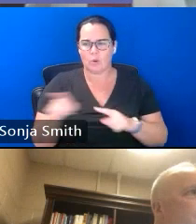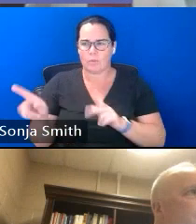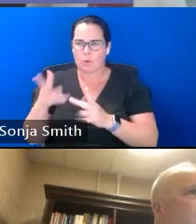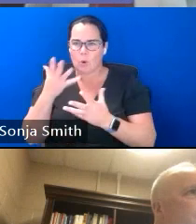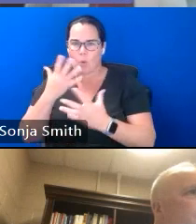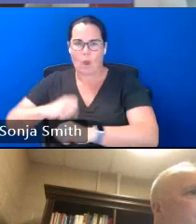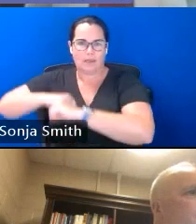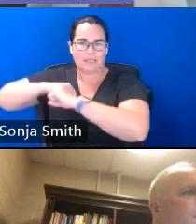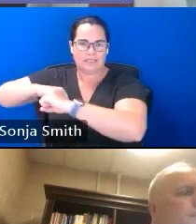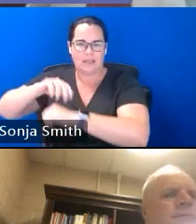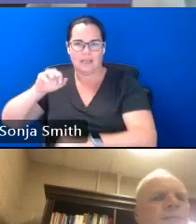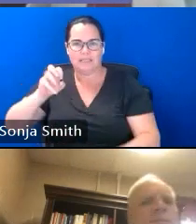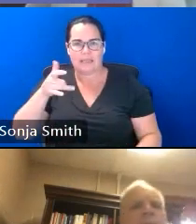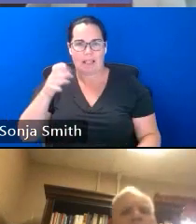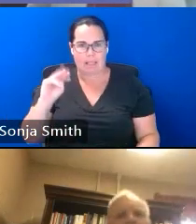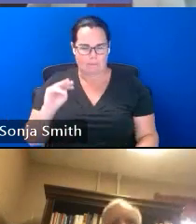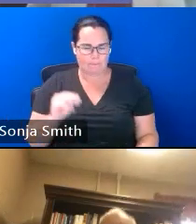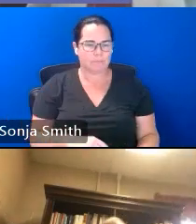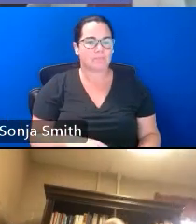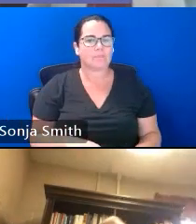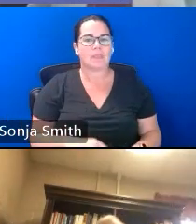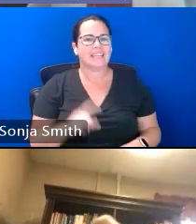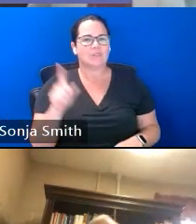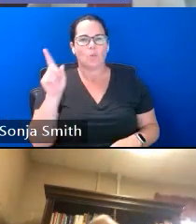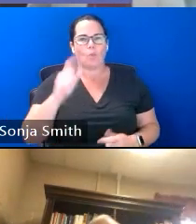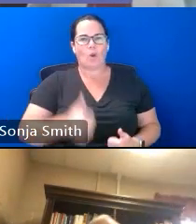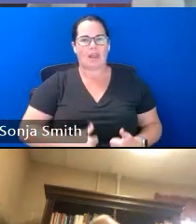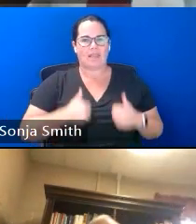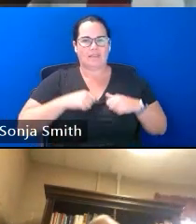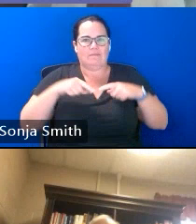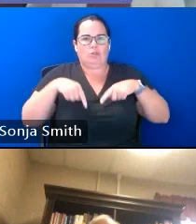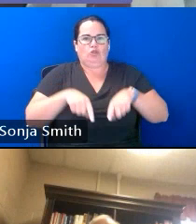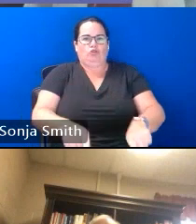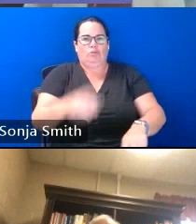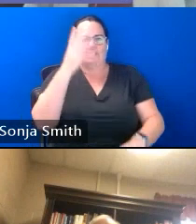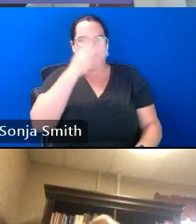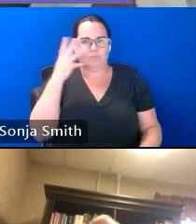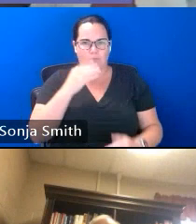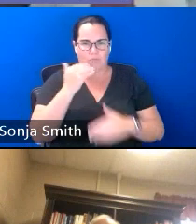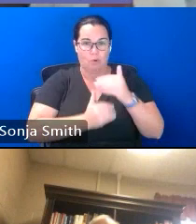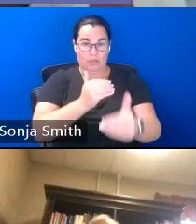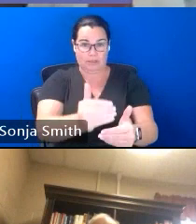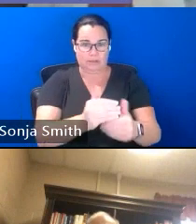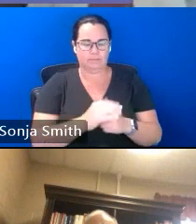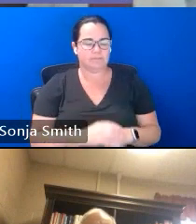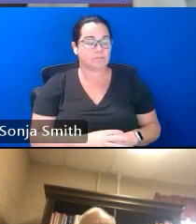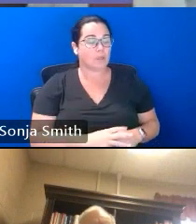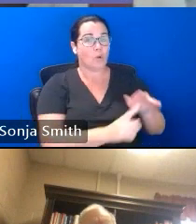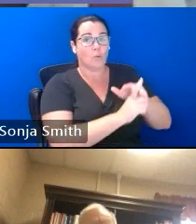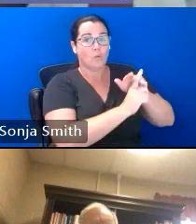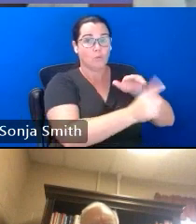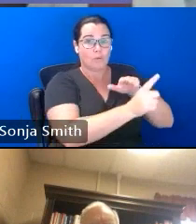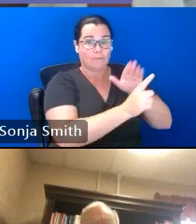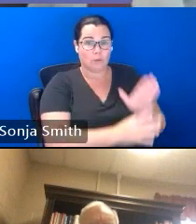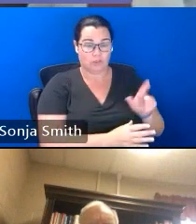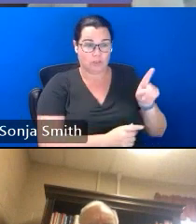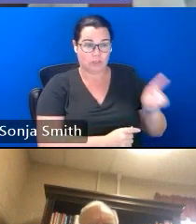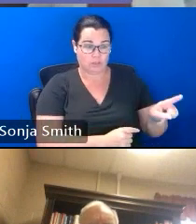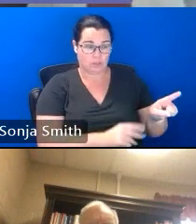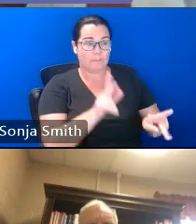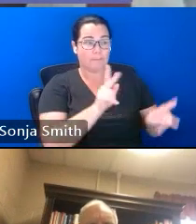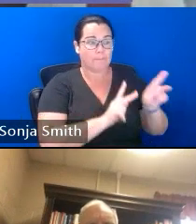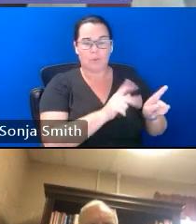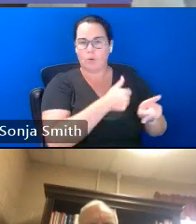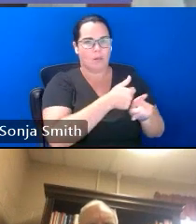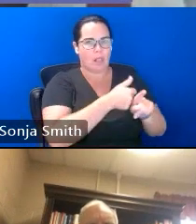is where they're located when they're going through that immigration process so refugees are people who are not